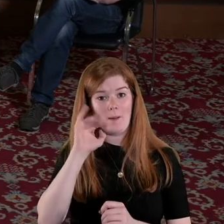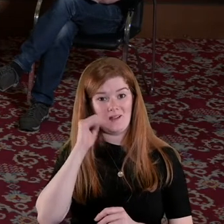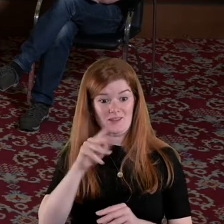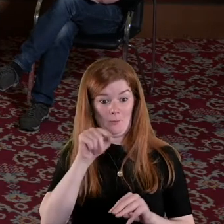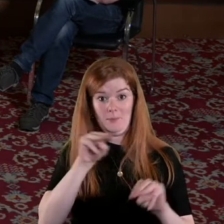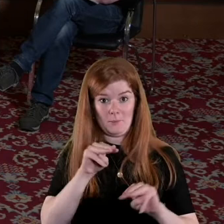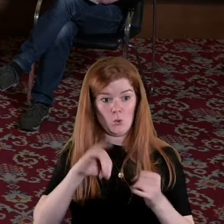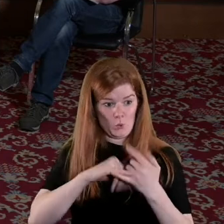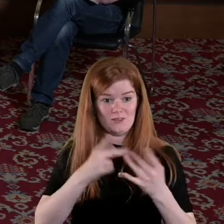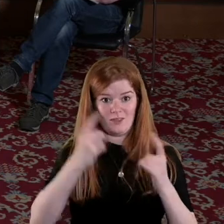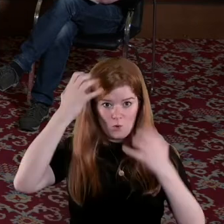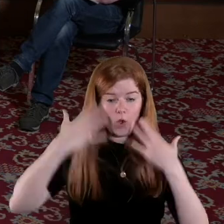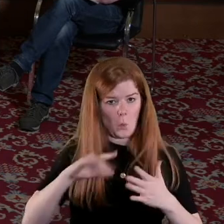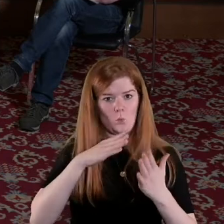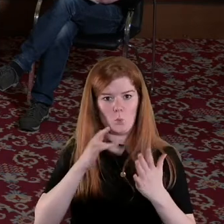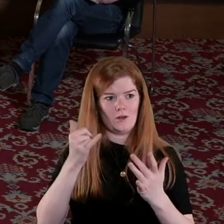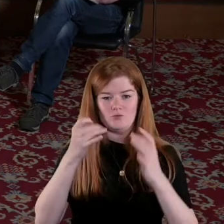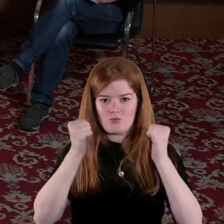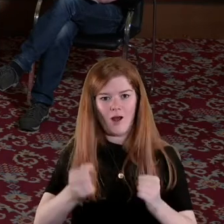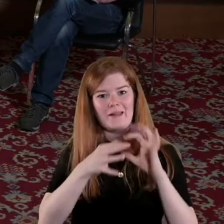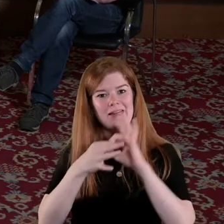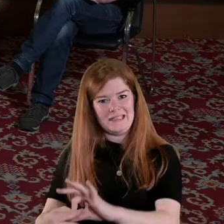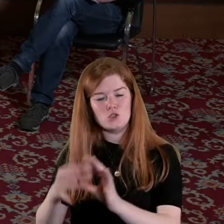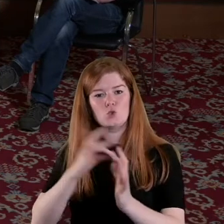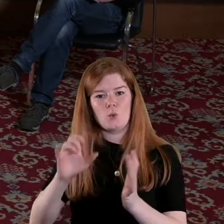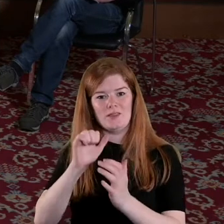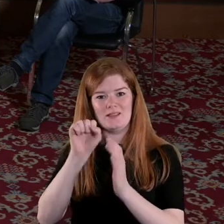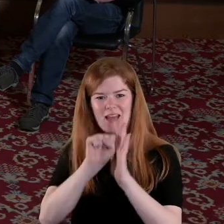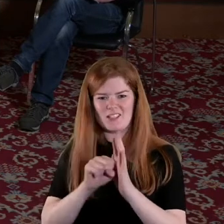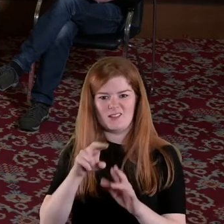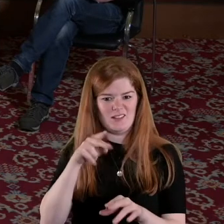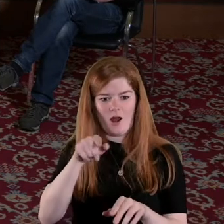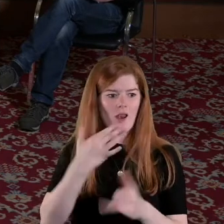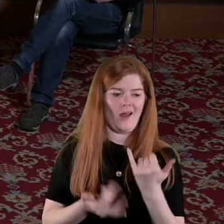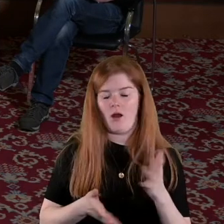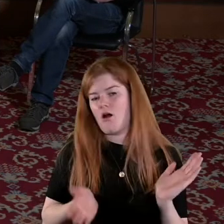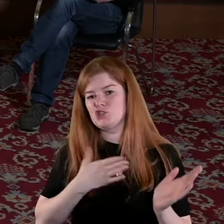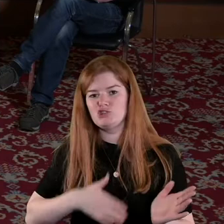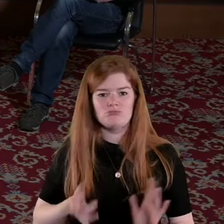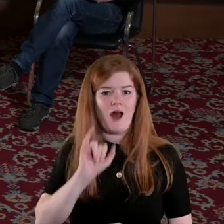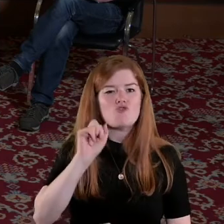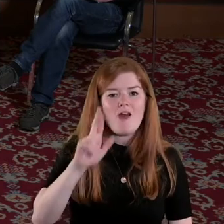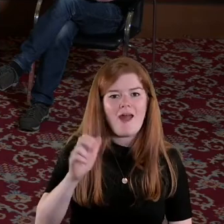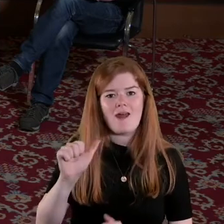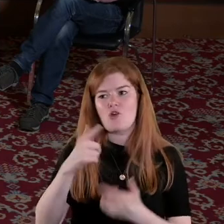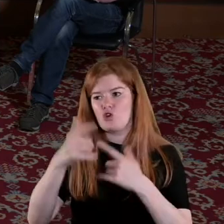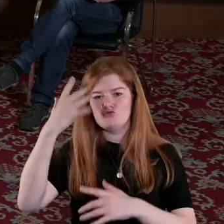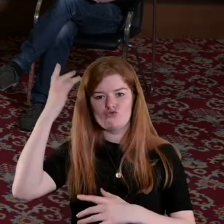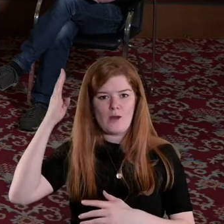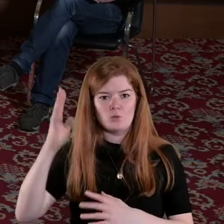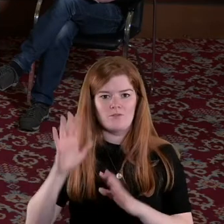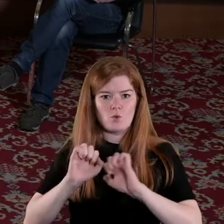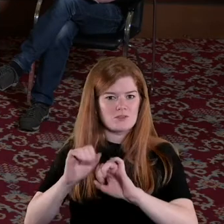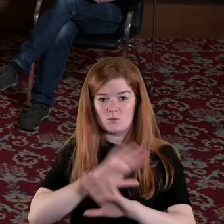to the heart of the state so this wasn't the IRA you know it wasn't the crown forces you know in the war of